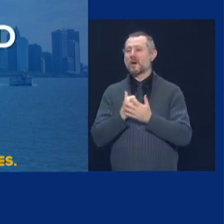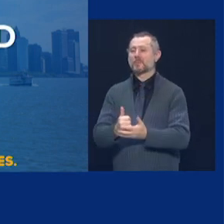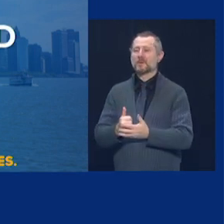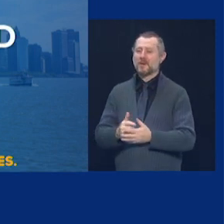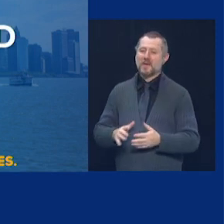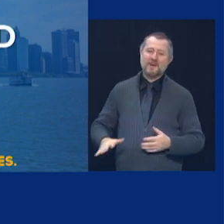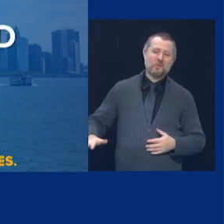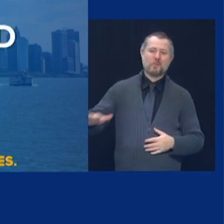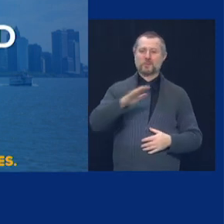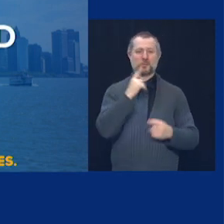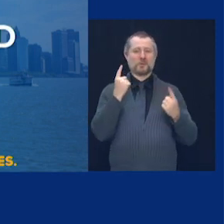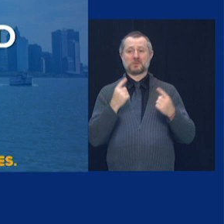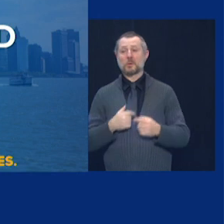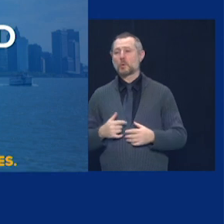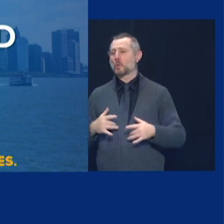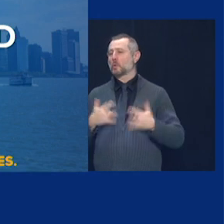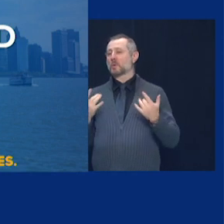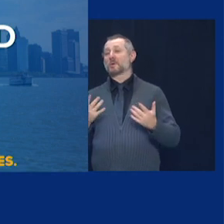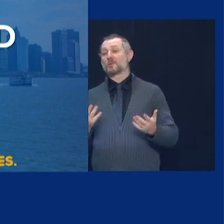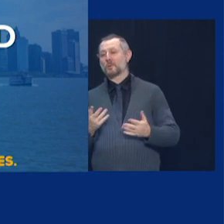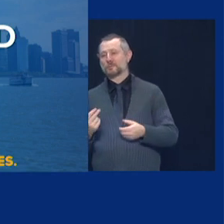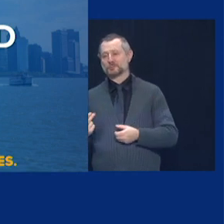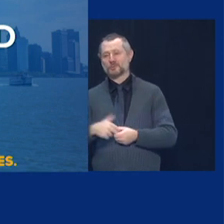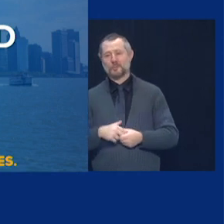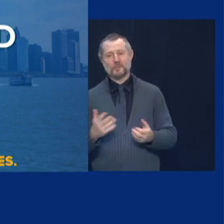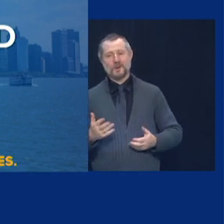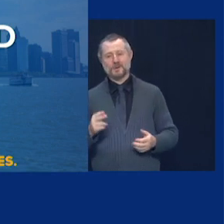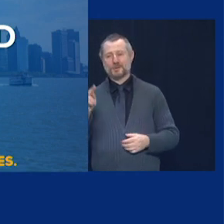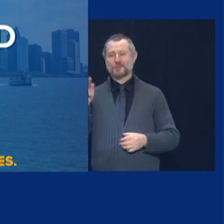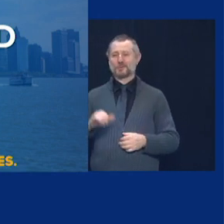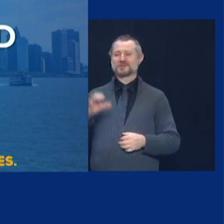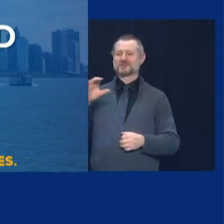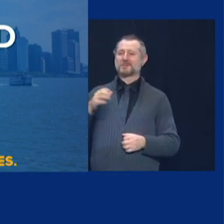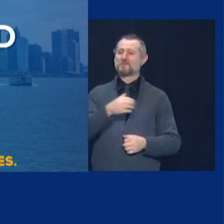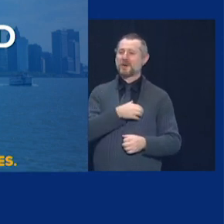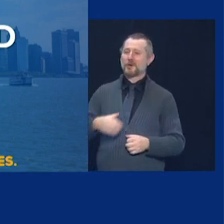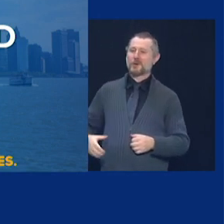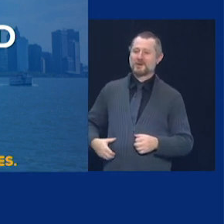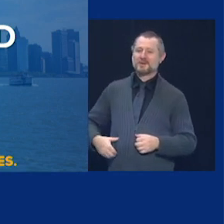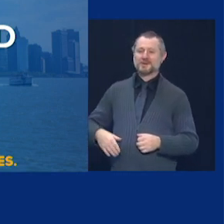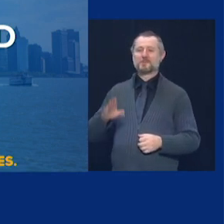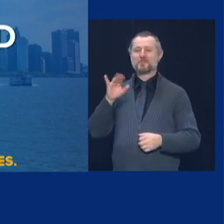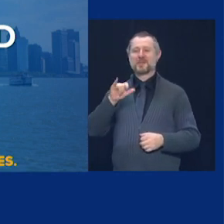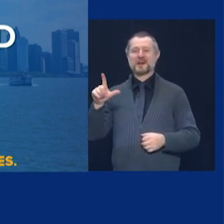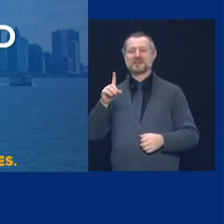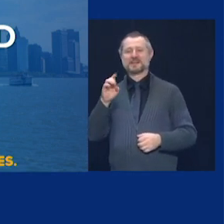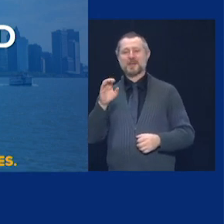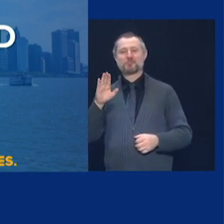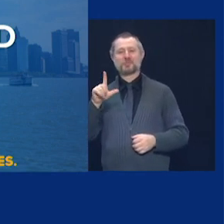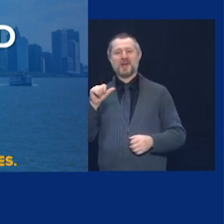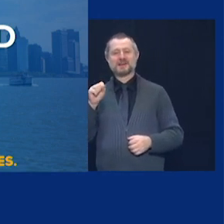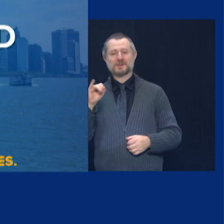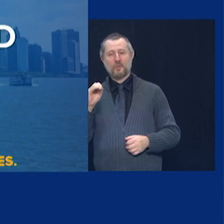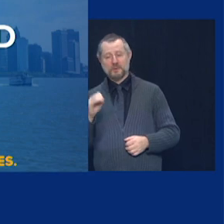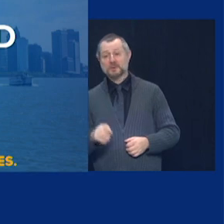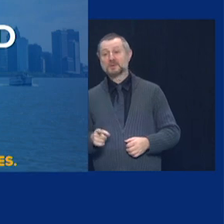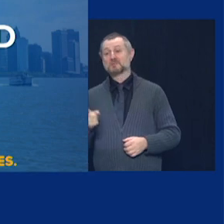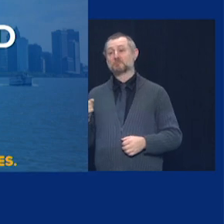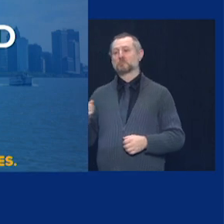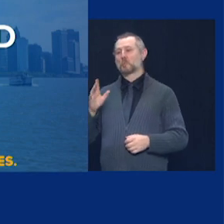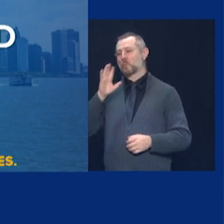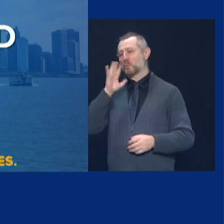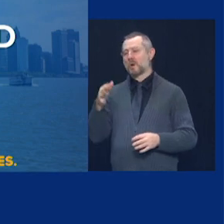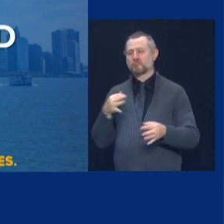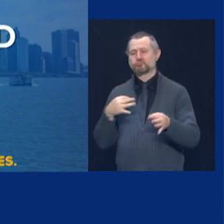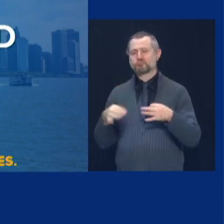today to be joined by New York City Mayor Bill de Blasio, who is going to discuss this topic